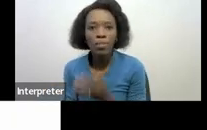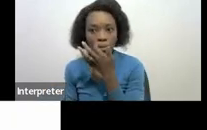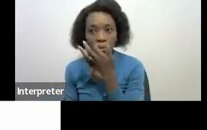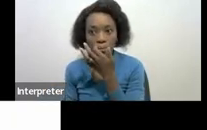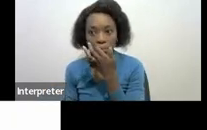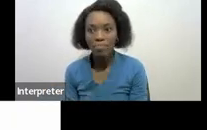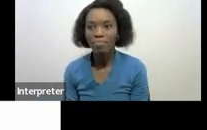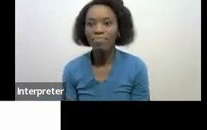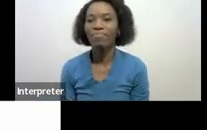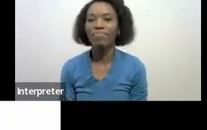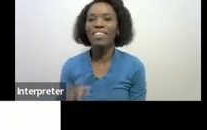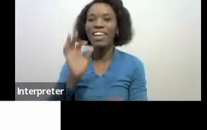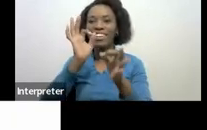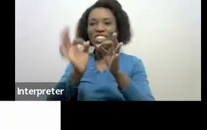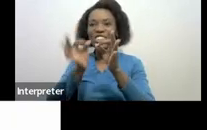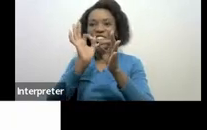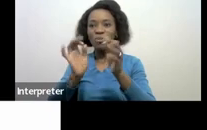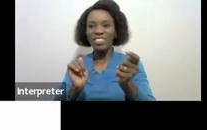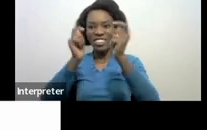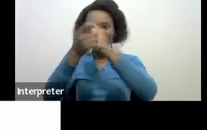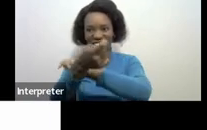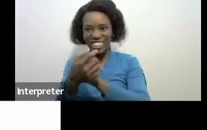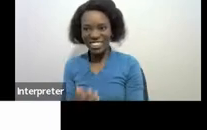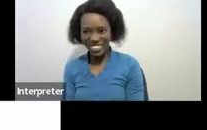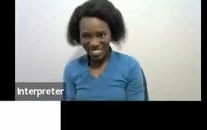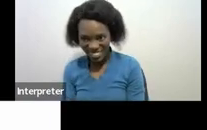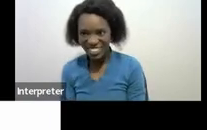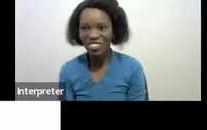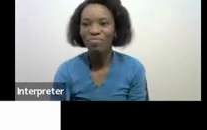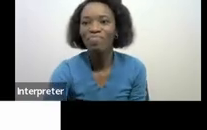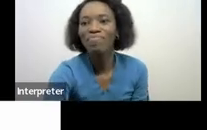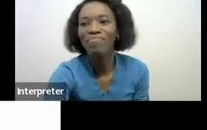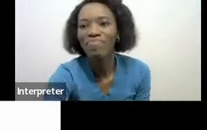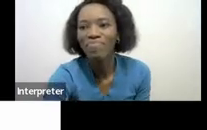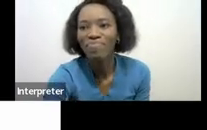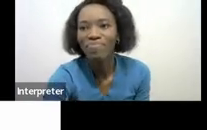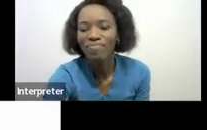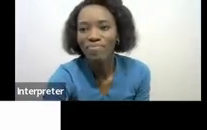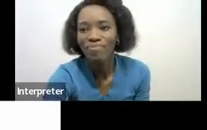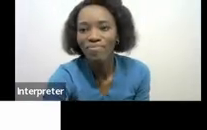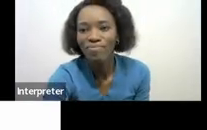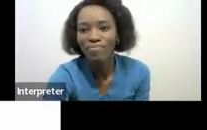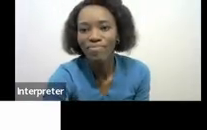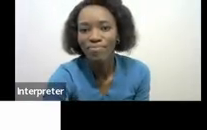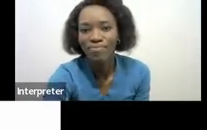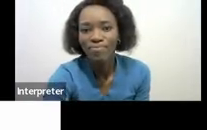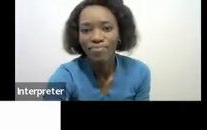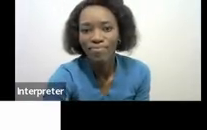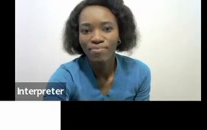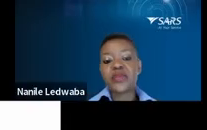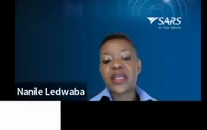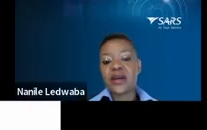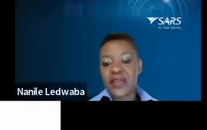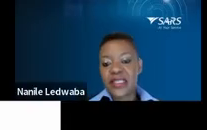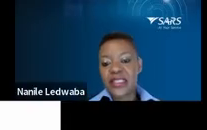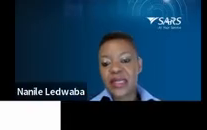the first period this payment must be made within six months from the commencement of the year of assessment in question this means